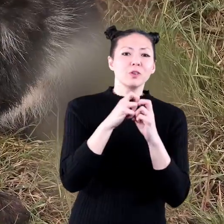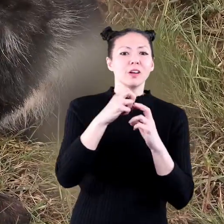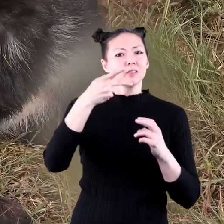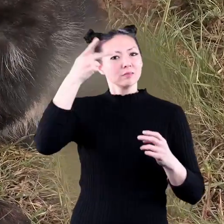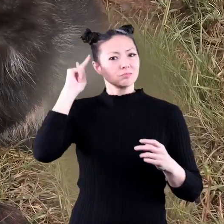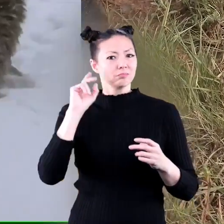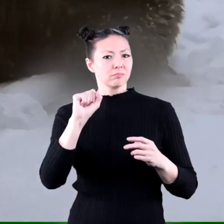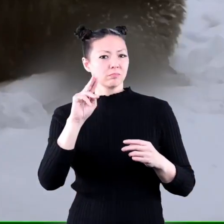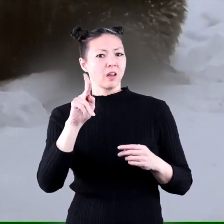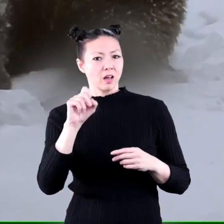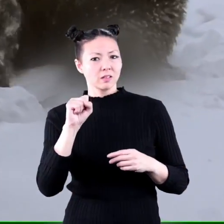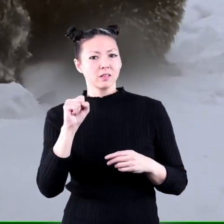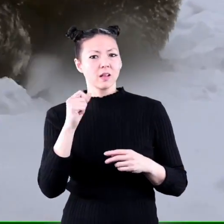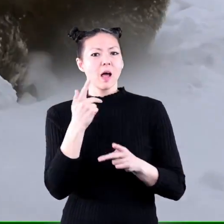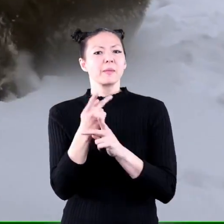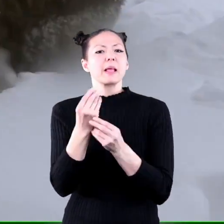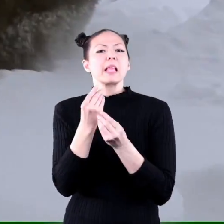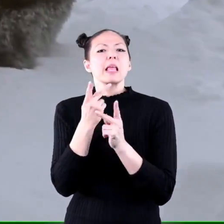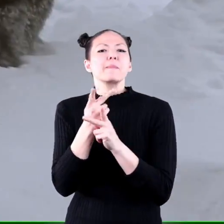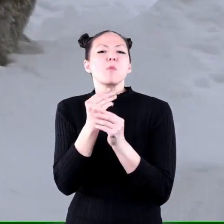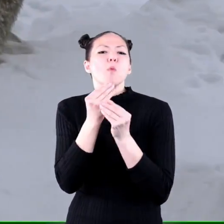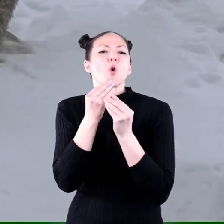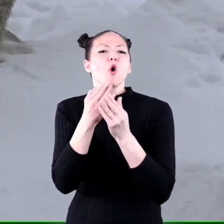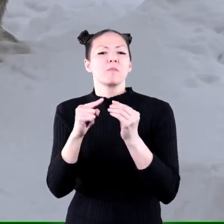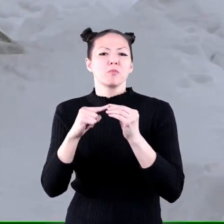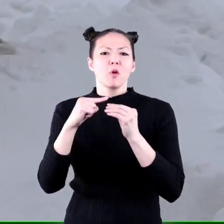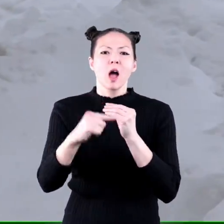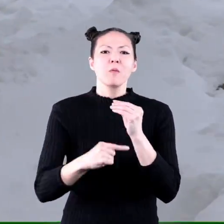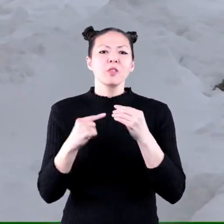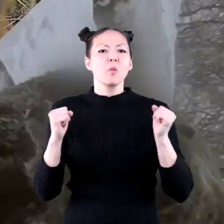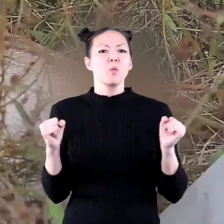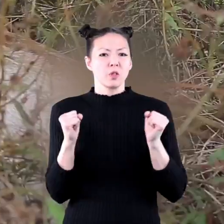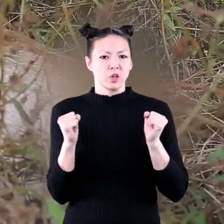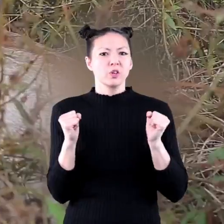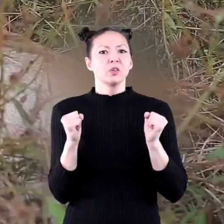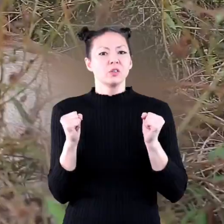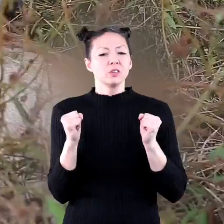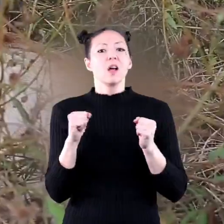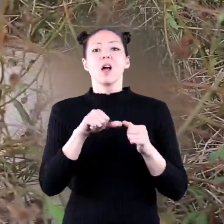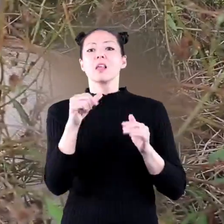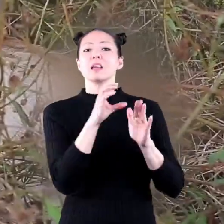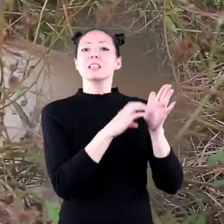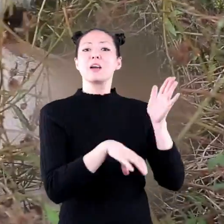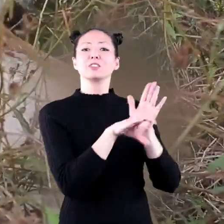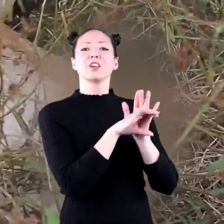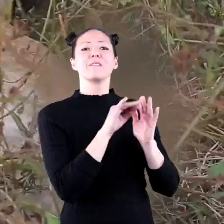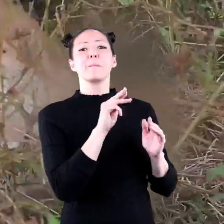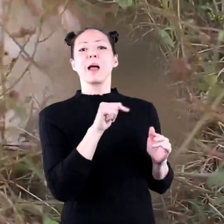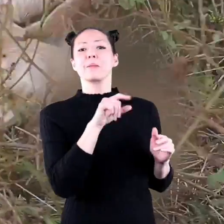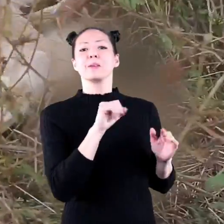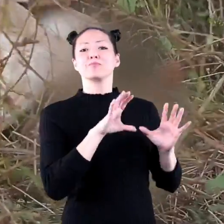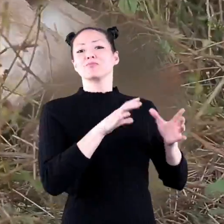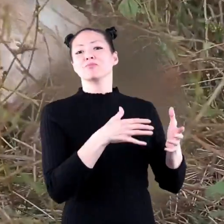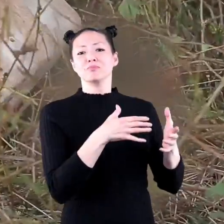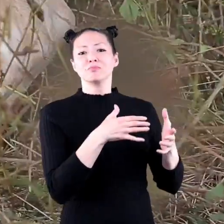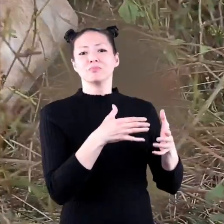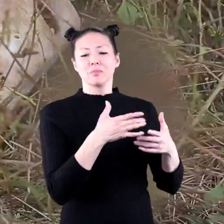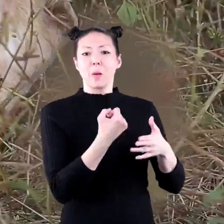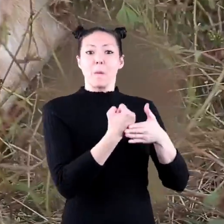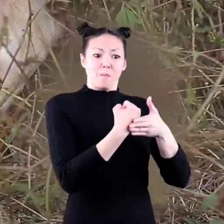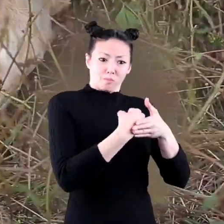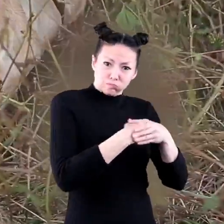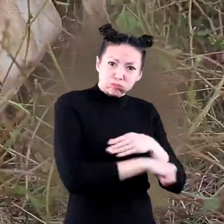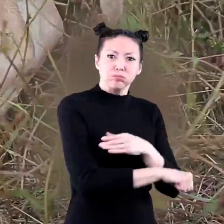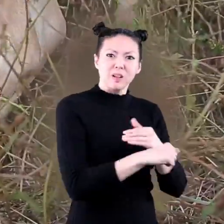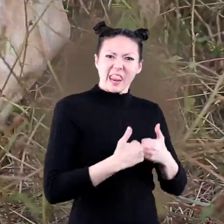skunks fur helps keep them warm all winter long another characteristic of mammals is that almost all of them